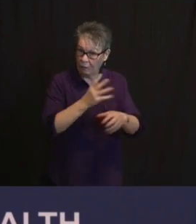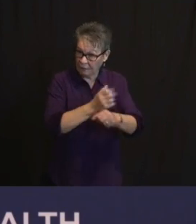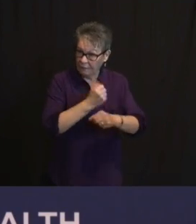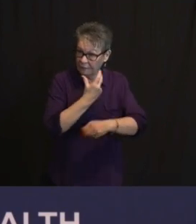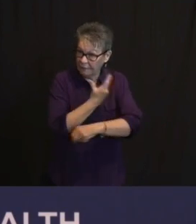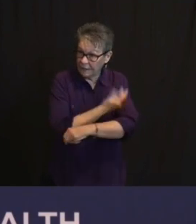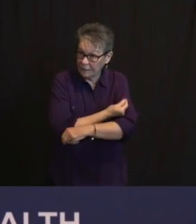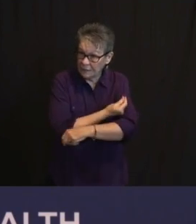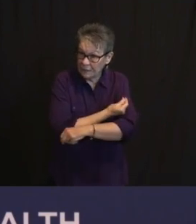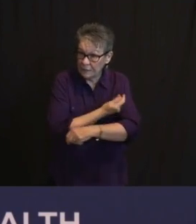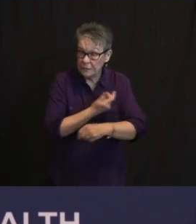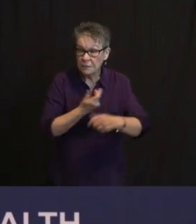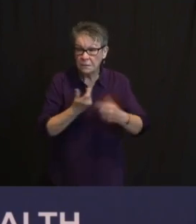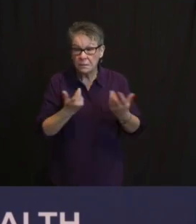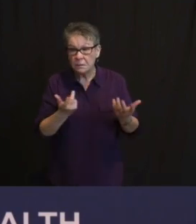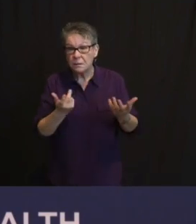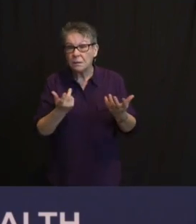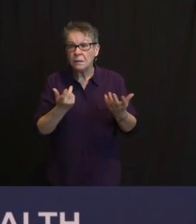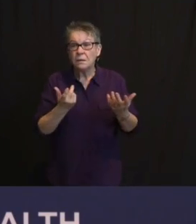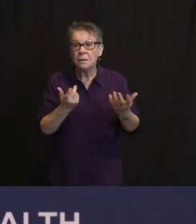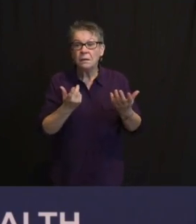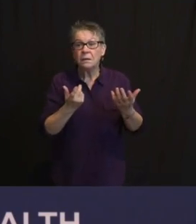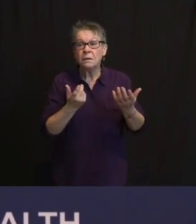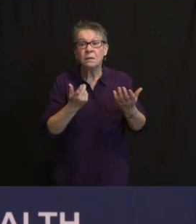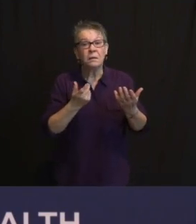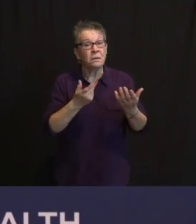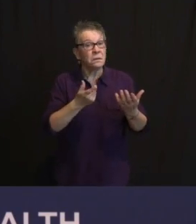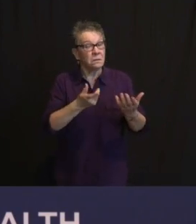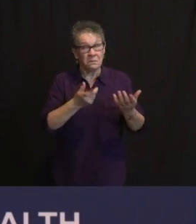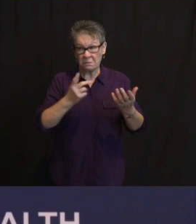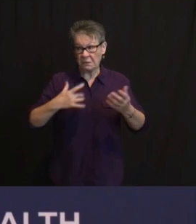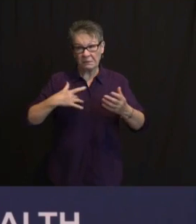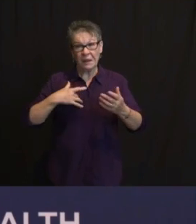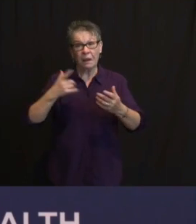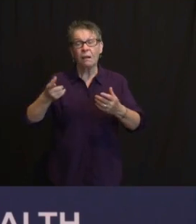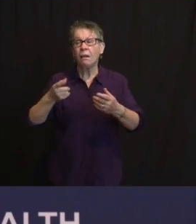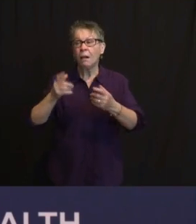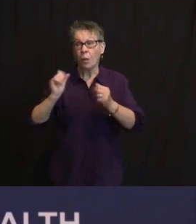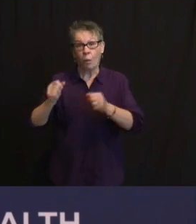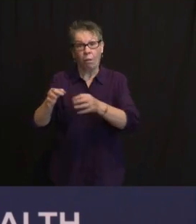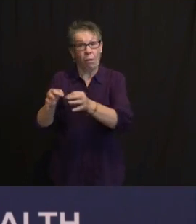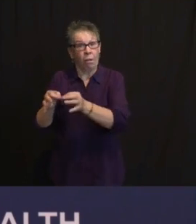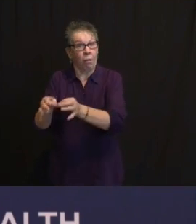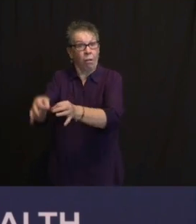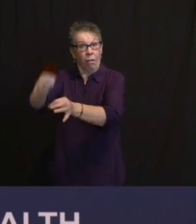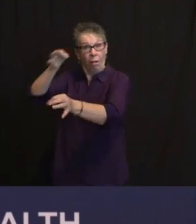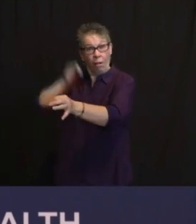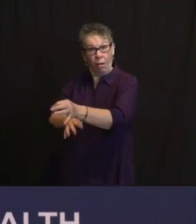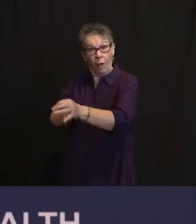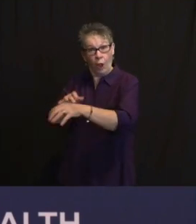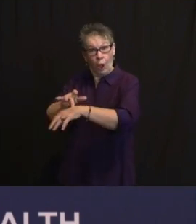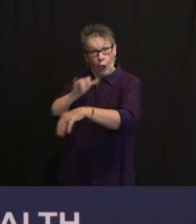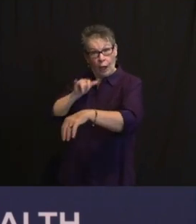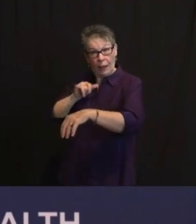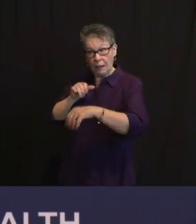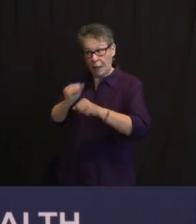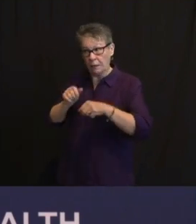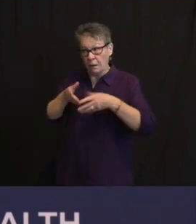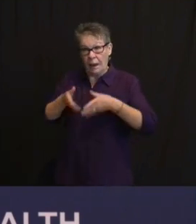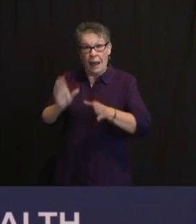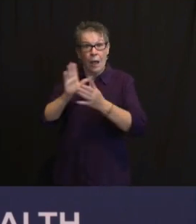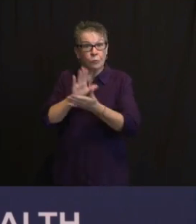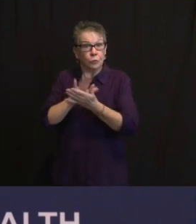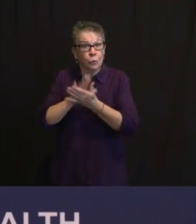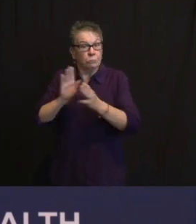LEARNING AND NOT JUST WAIT UNTIL SEPTEMBER. ARE YOU GOING TO PUSH FOR THAT, GOVERNOR? BECAUSE THERE IS SOME CONCERN ABOUT THE FACT